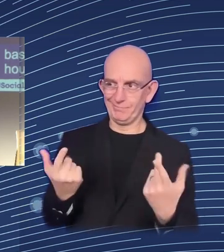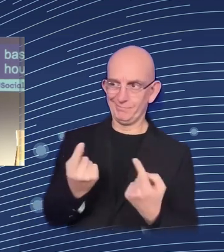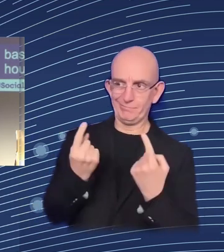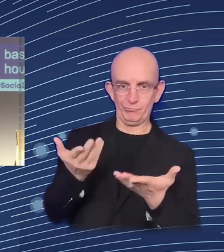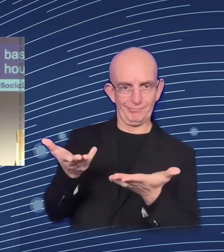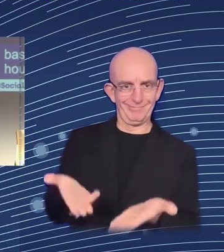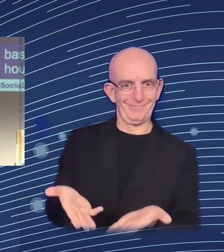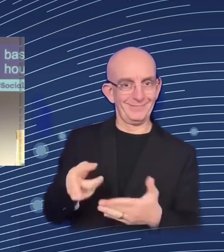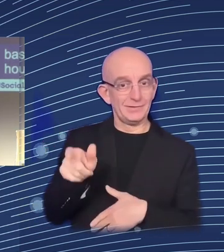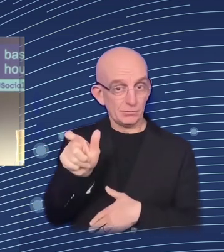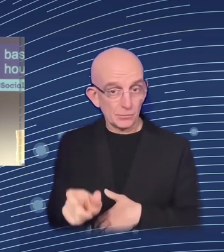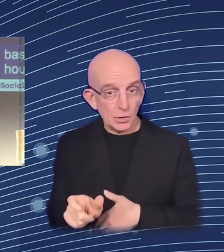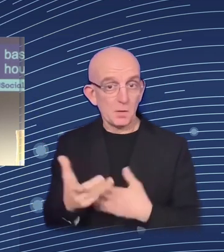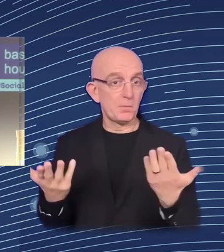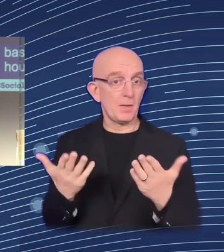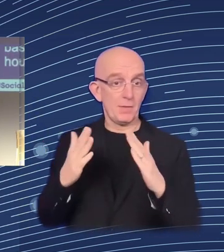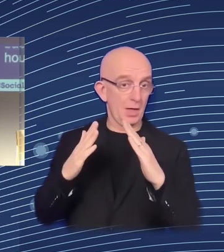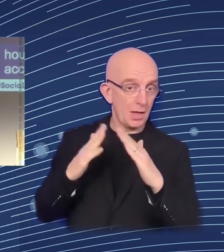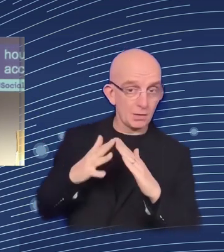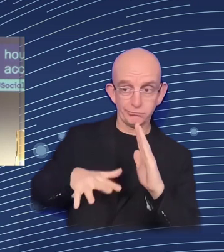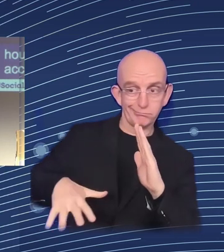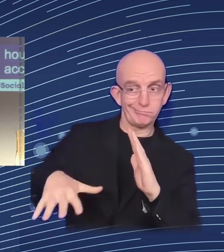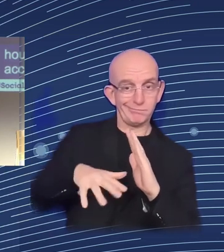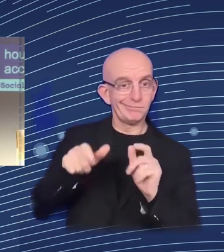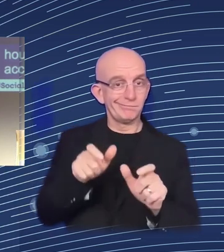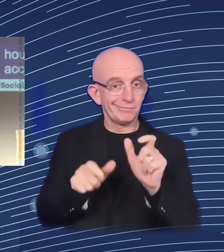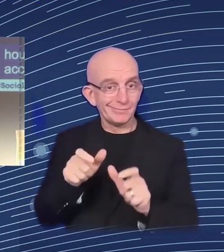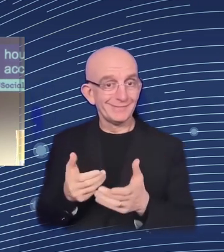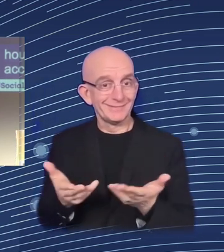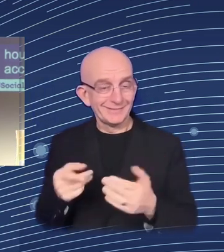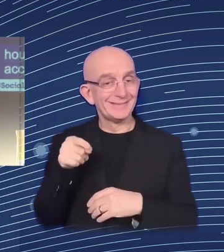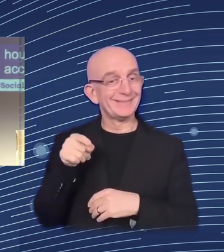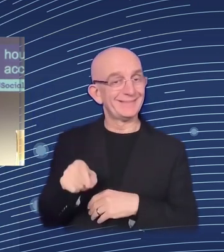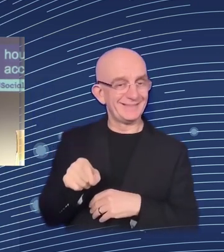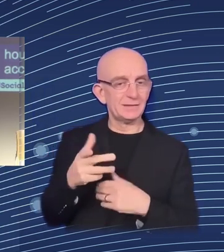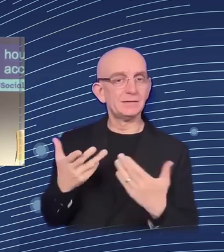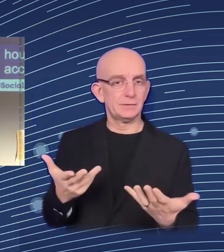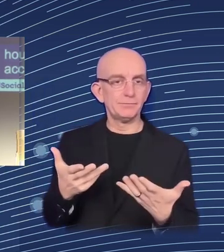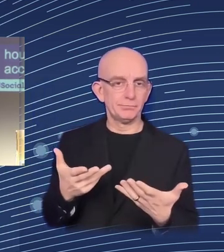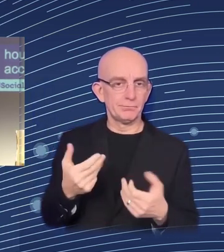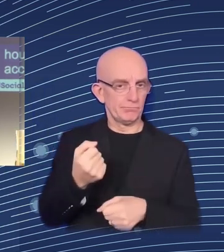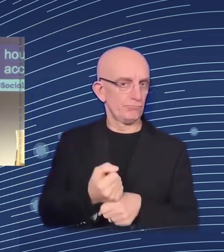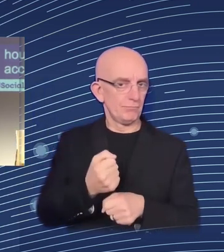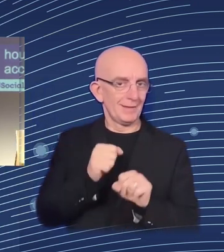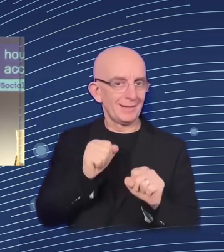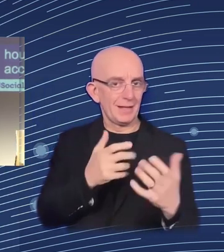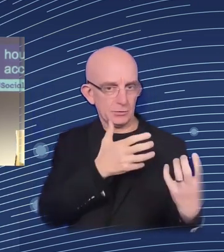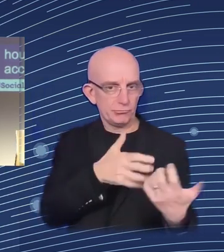actually to public services, mostly education and learning and healthcare,